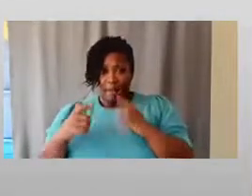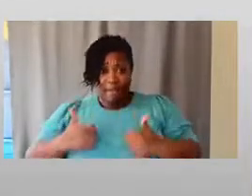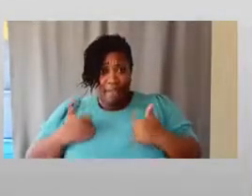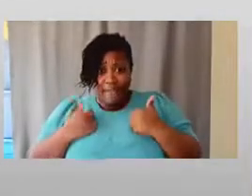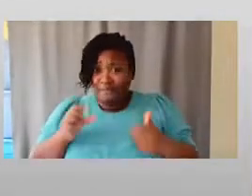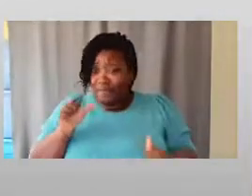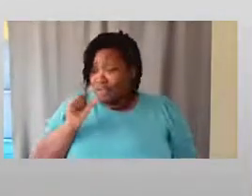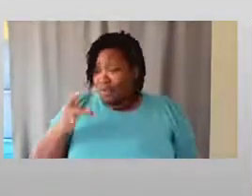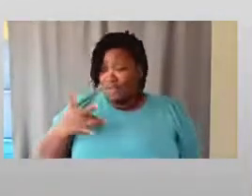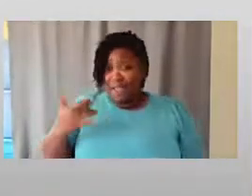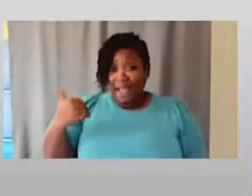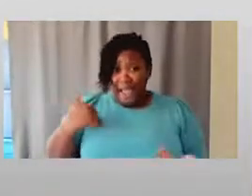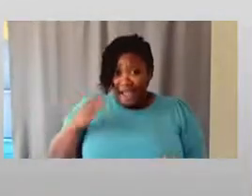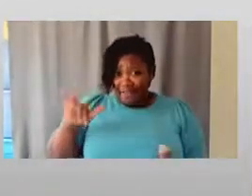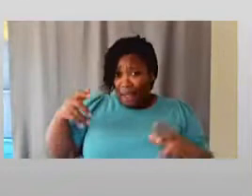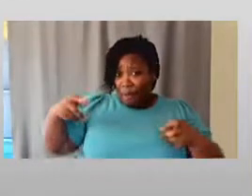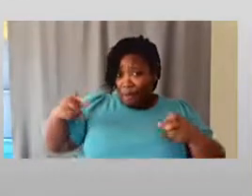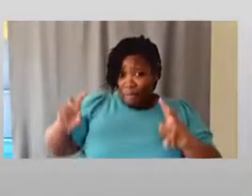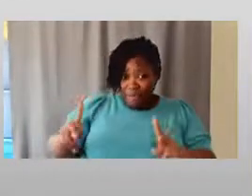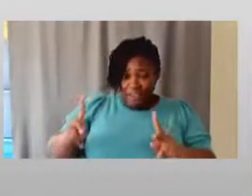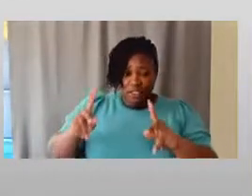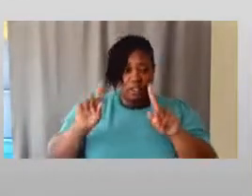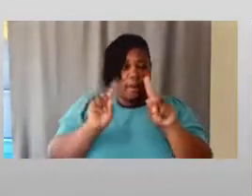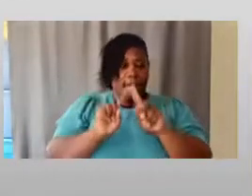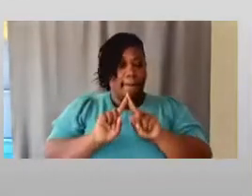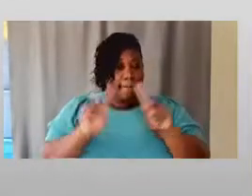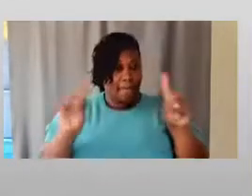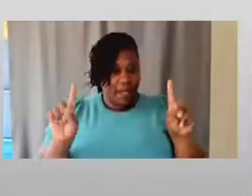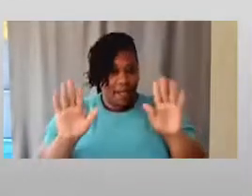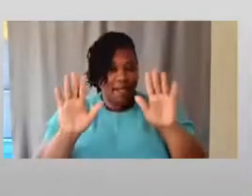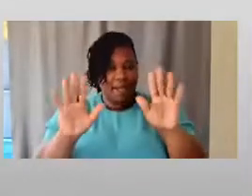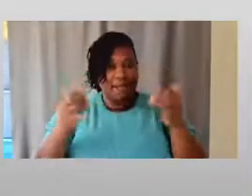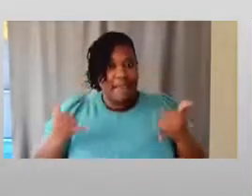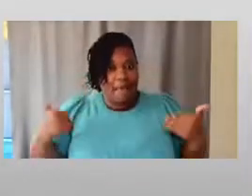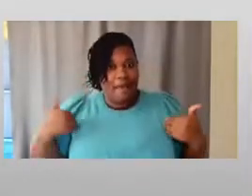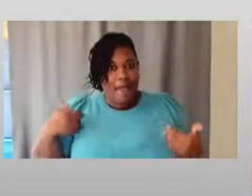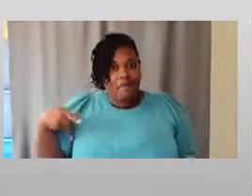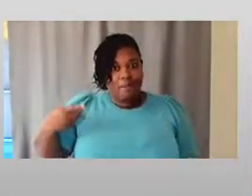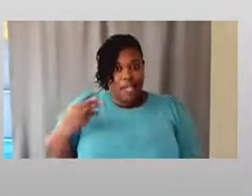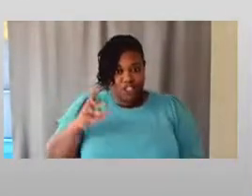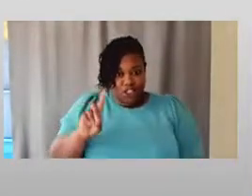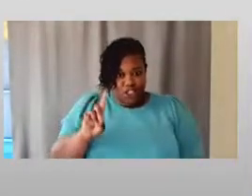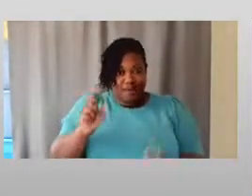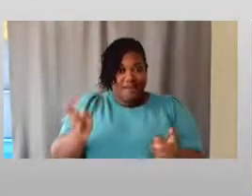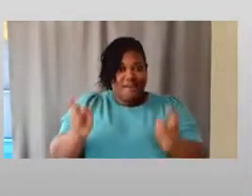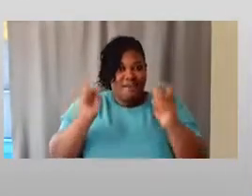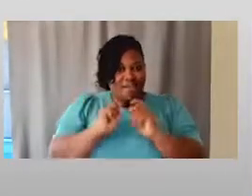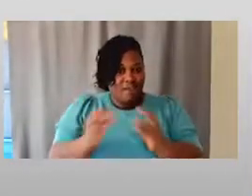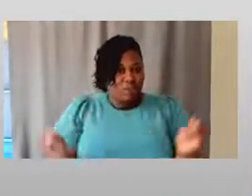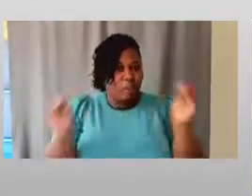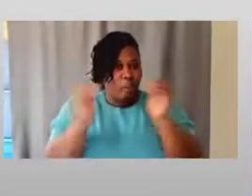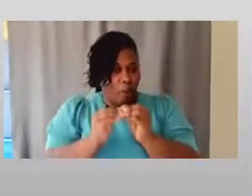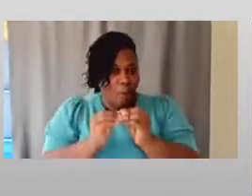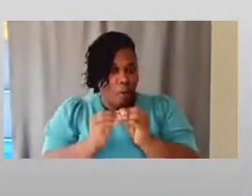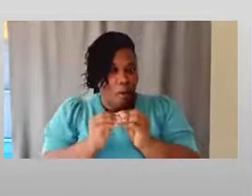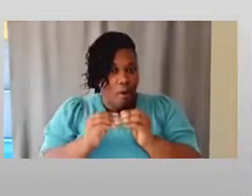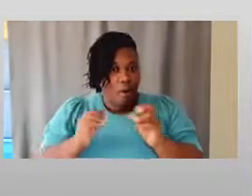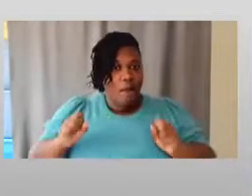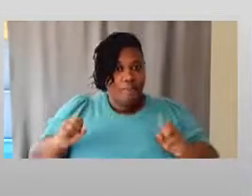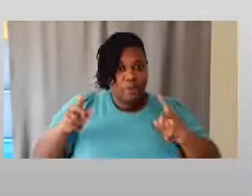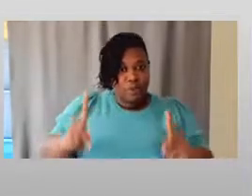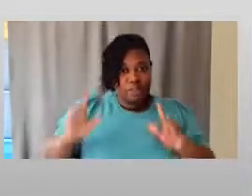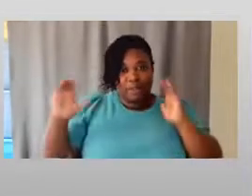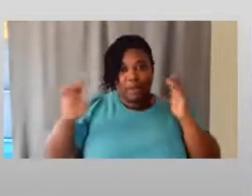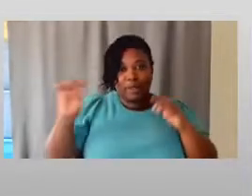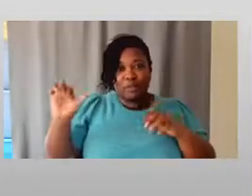but understanding for myself, like, now that I do have a PhD, that gives me more privilege than people who don't. Walking around